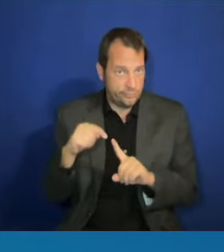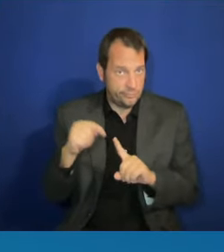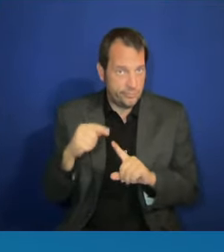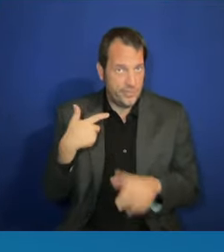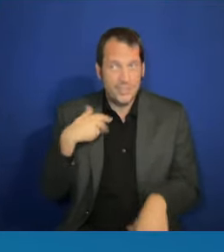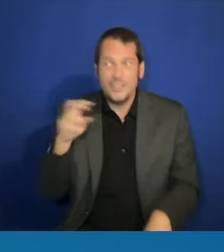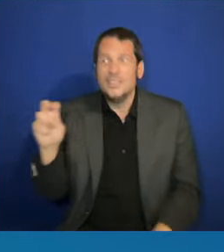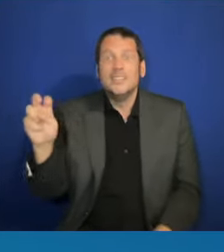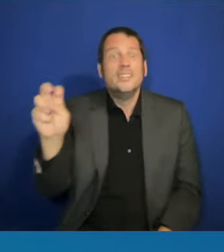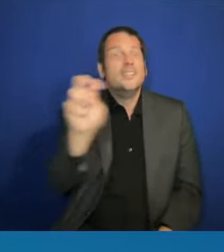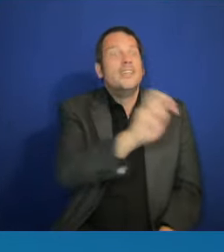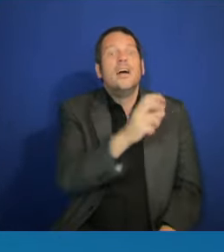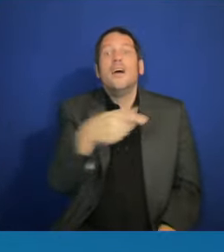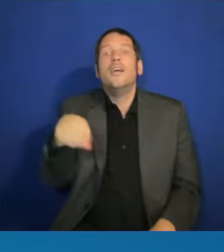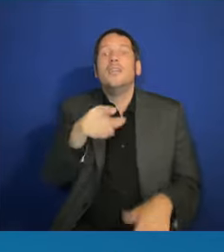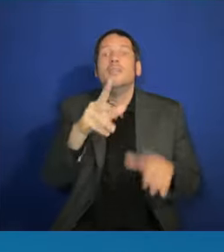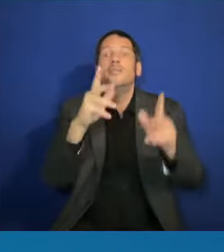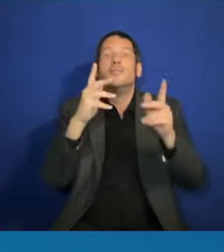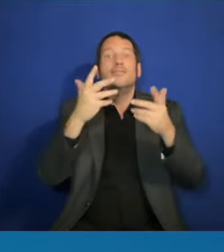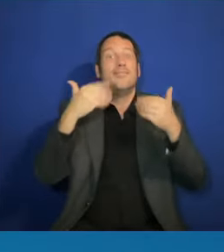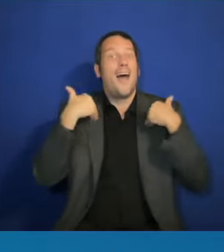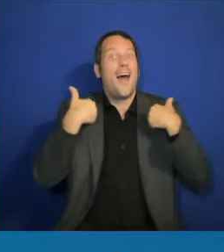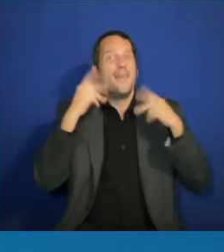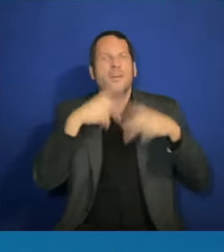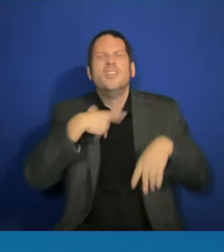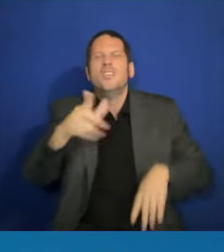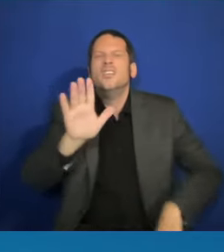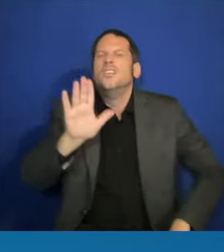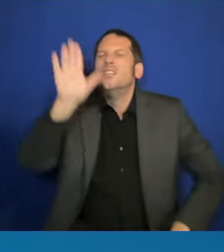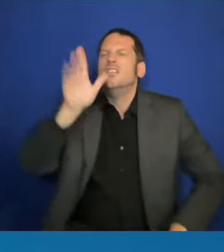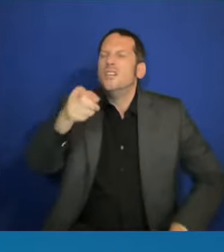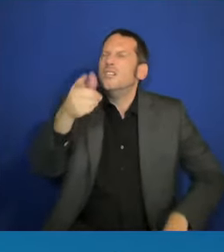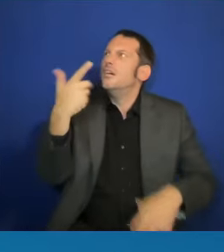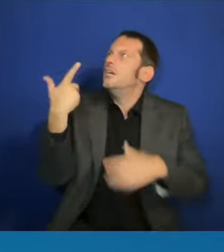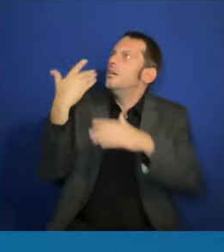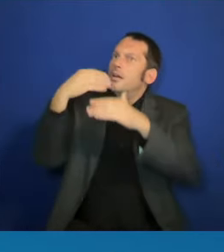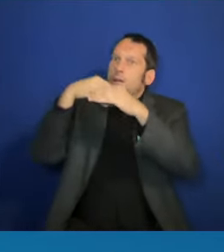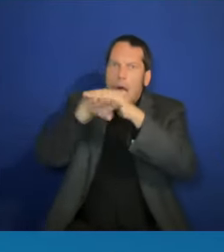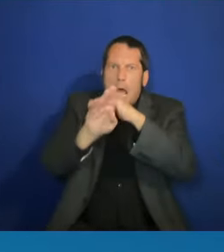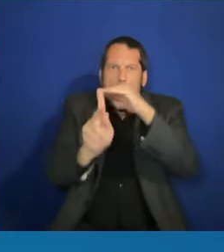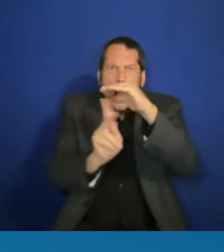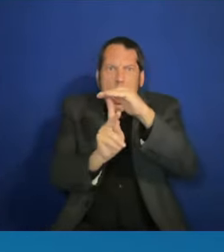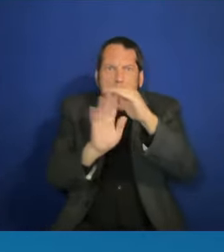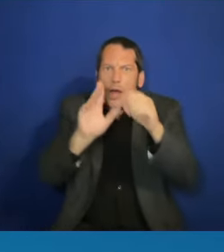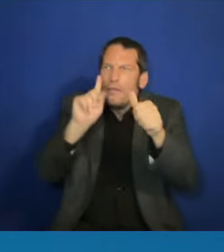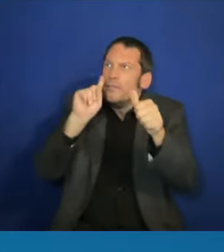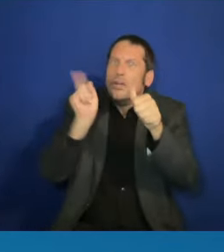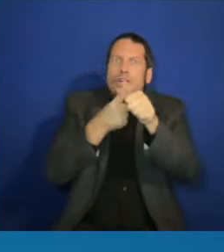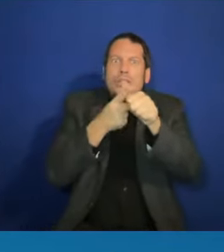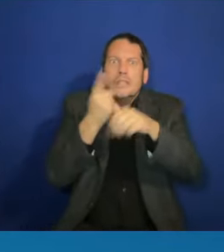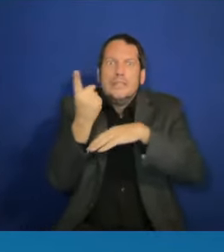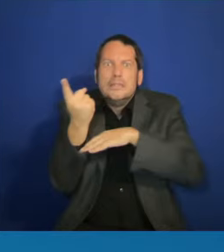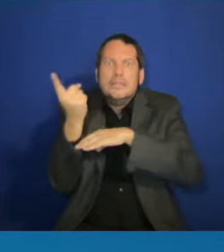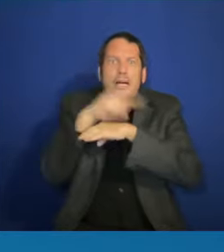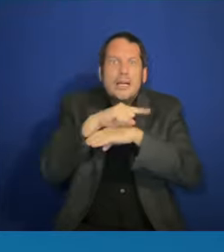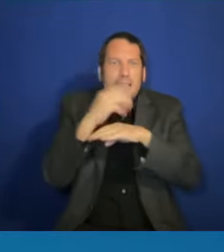from kindergarten through high school, ever had to have, at school, on the first day of school,